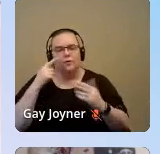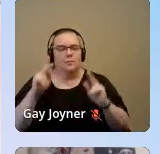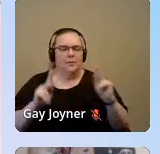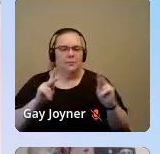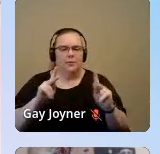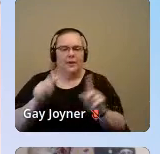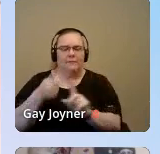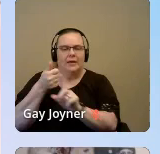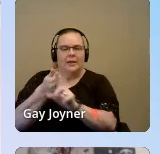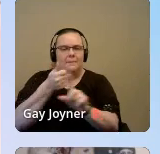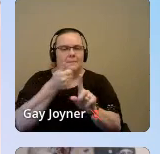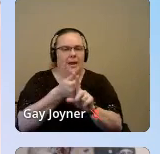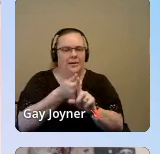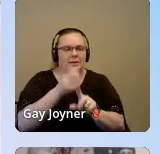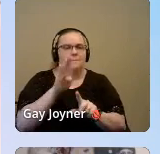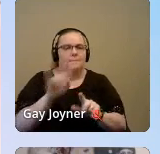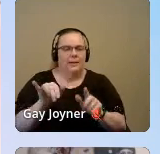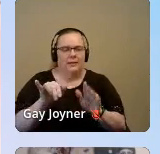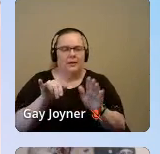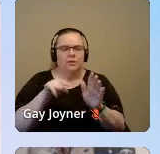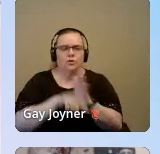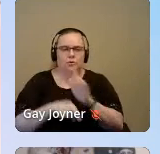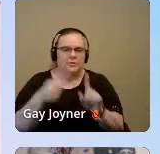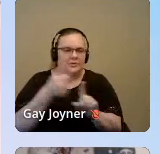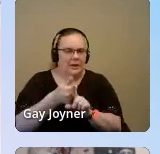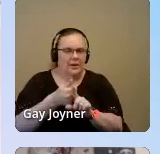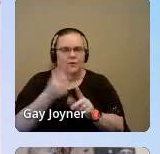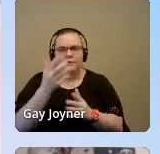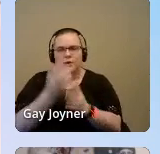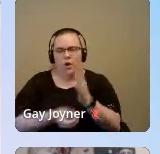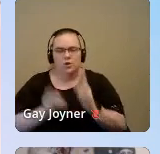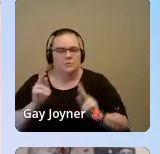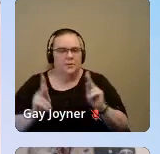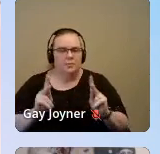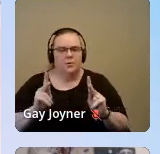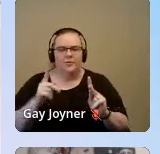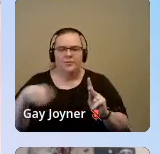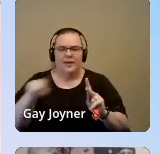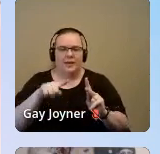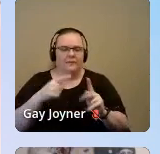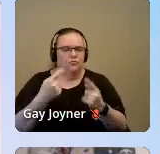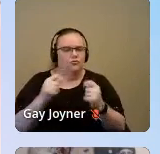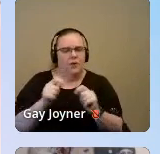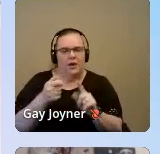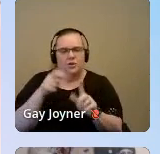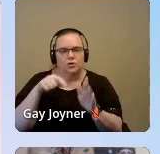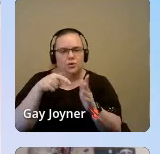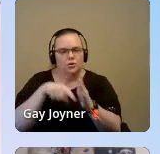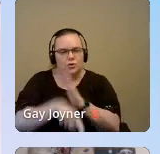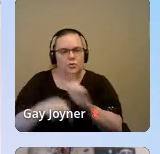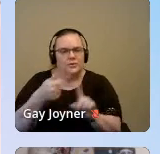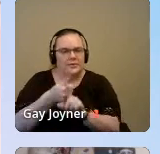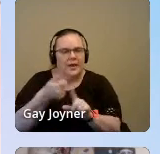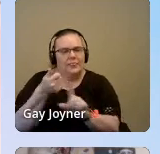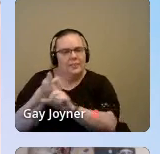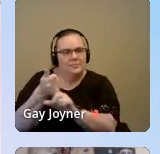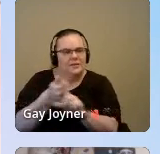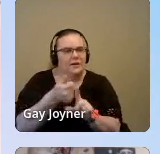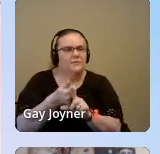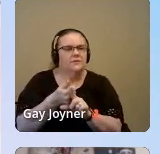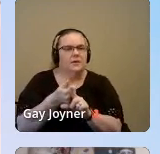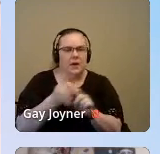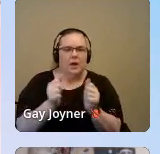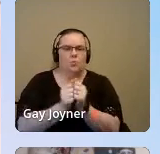impacted by suicide, who've lost people to suicide, who are suicide attempt survivors. And I'm with you. And so I'm just going to take